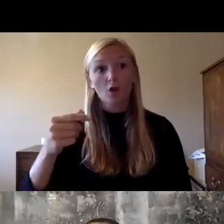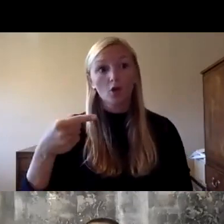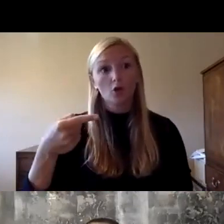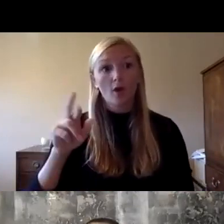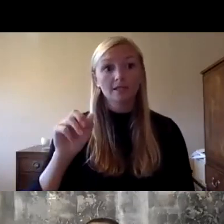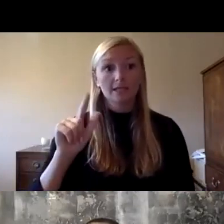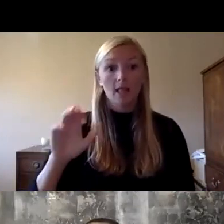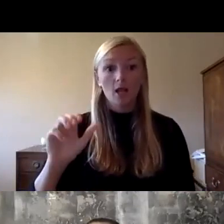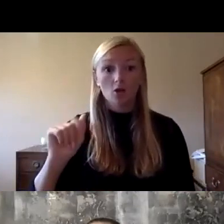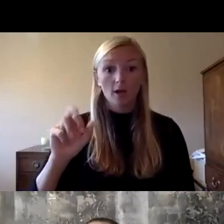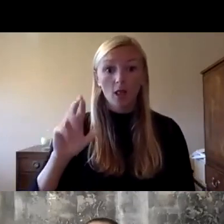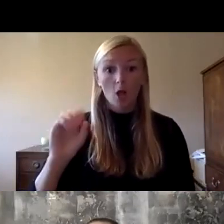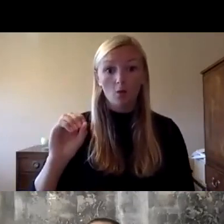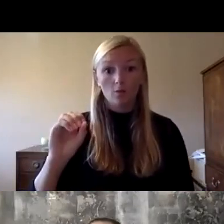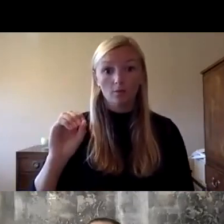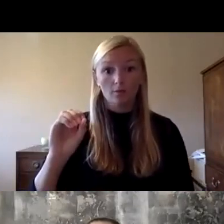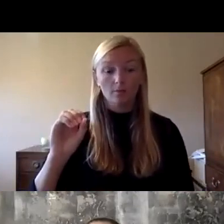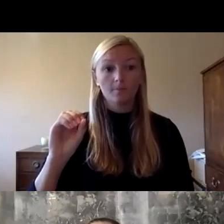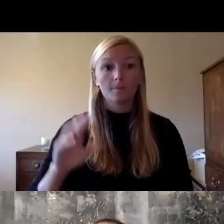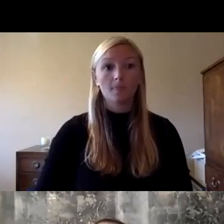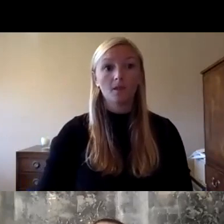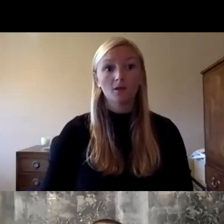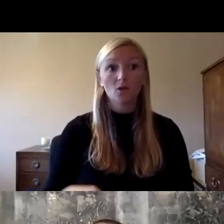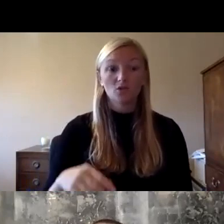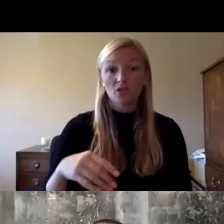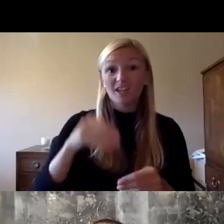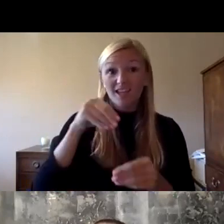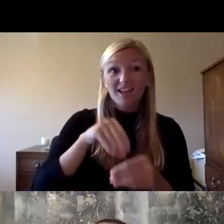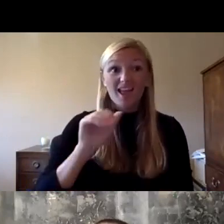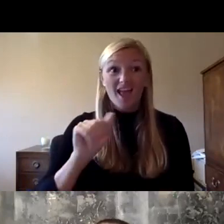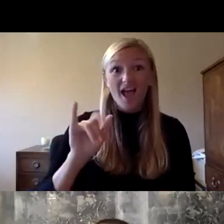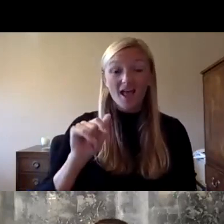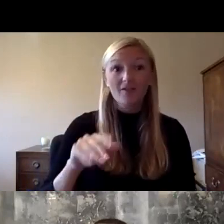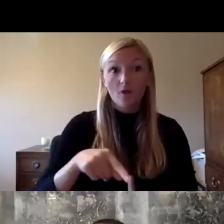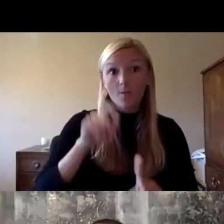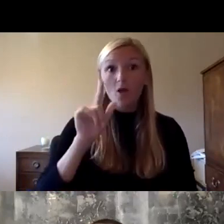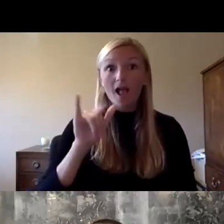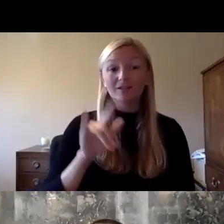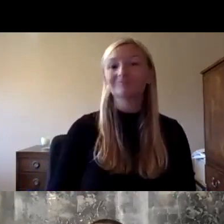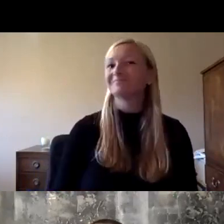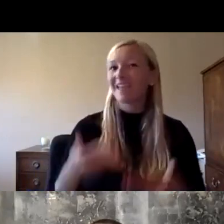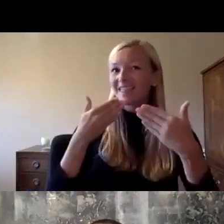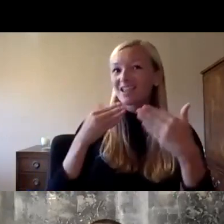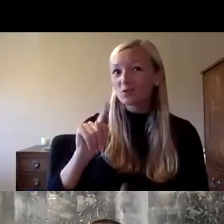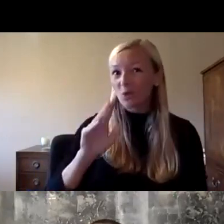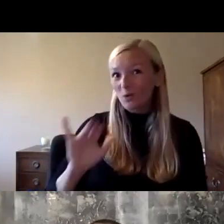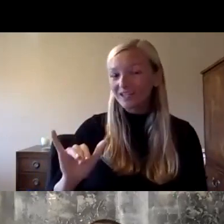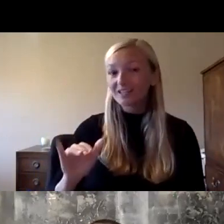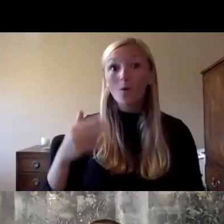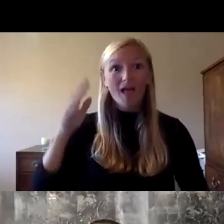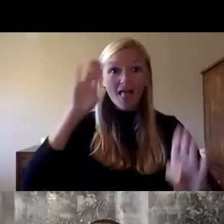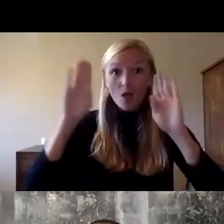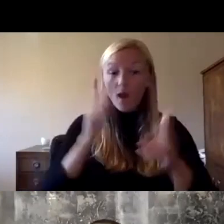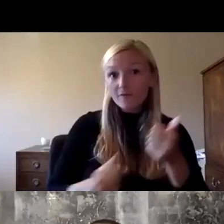president of the long island chapter of the american institute of architects graciella thank you tony hi everyone and